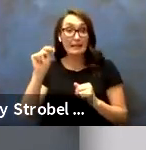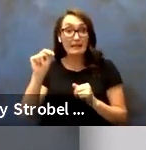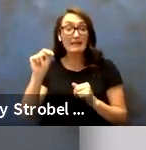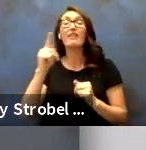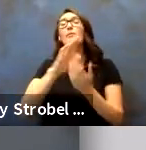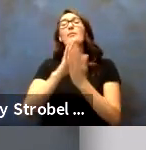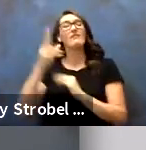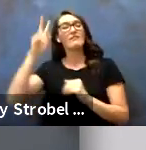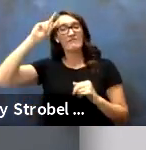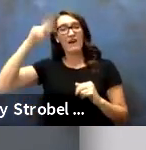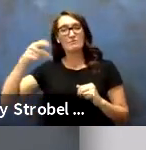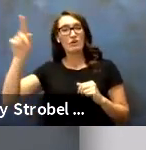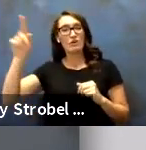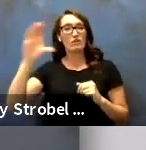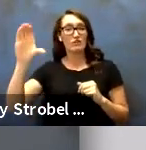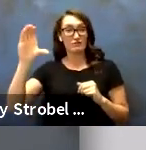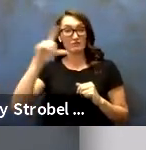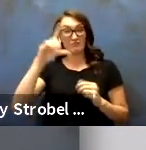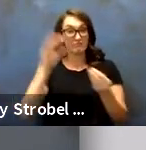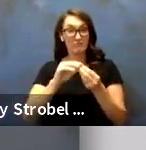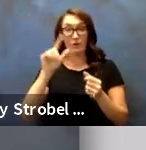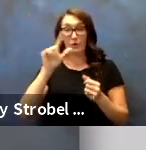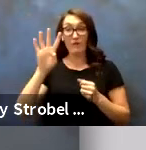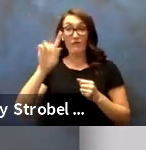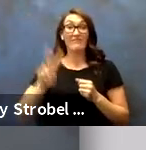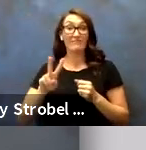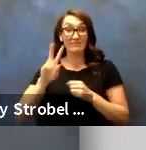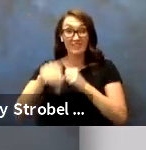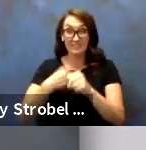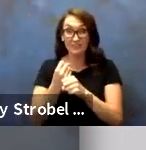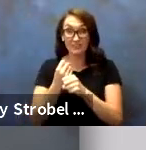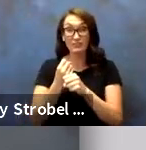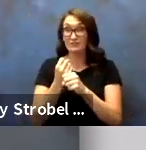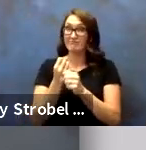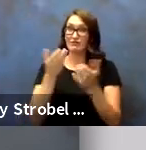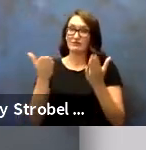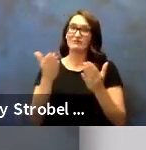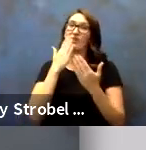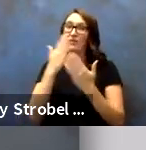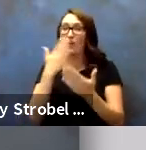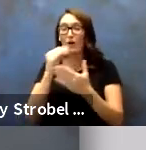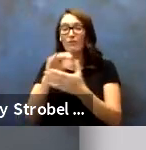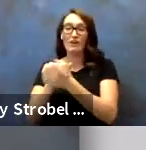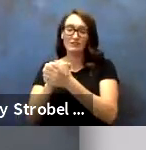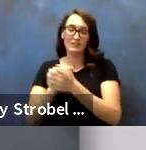Reedley College, with 24 and a half years of service with us. Thank you, Marilyn. Congratulations.